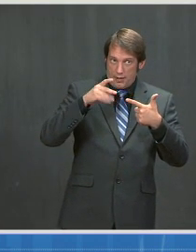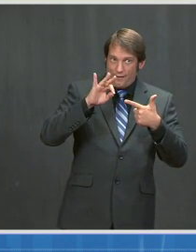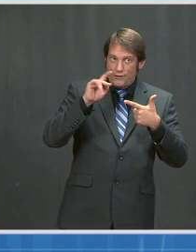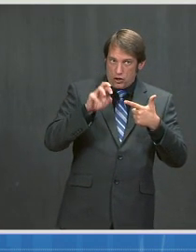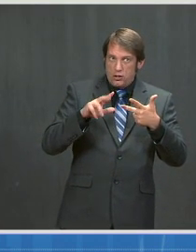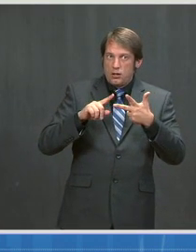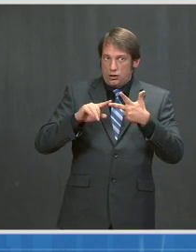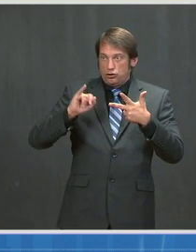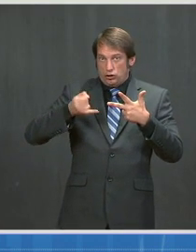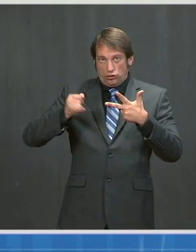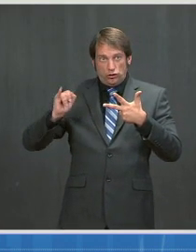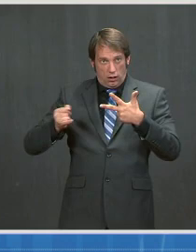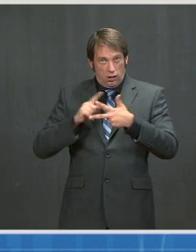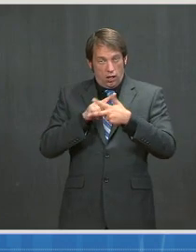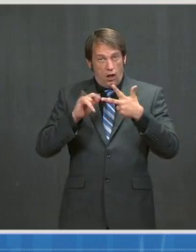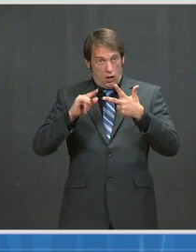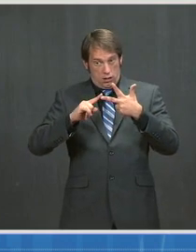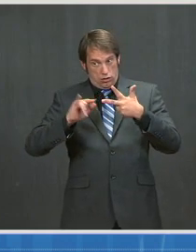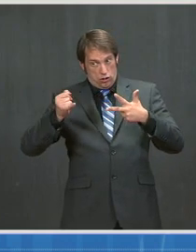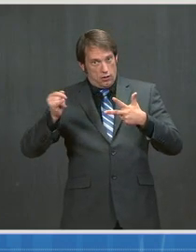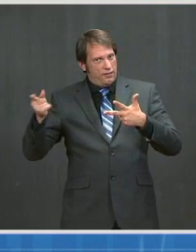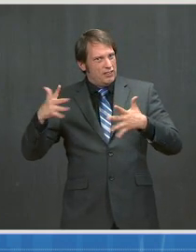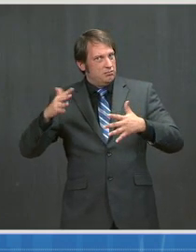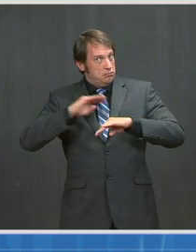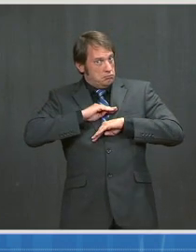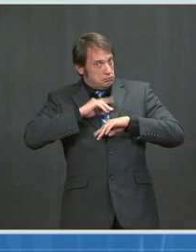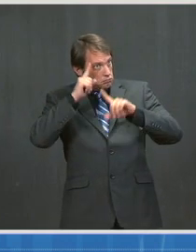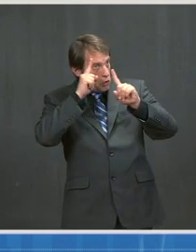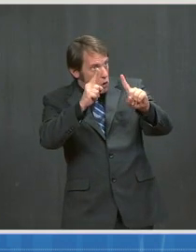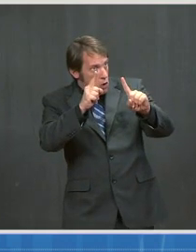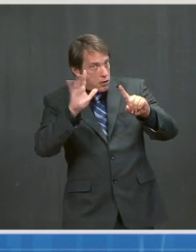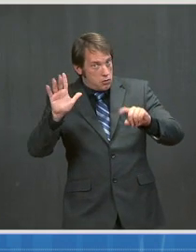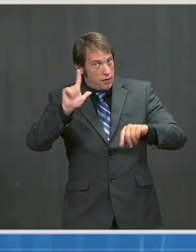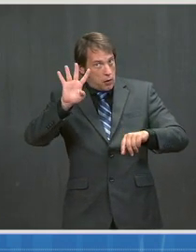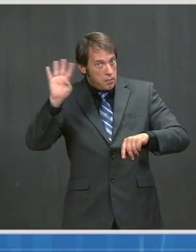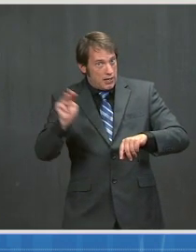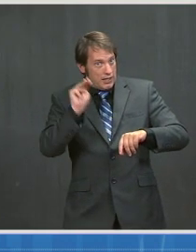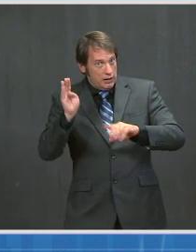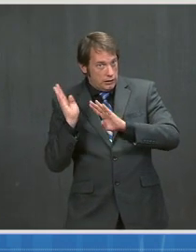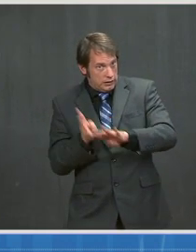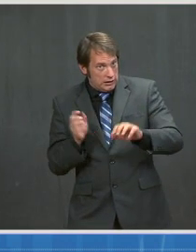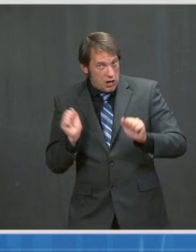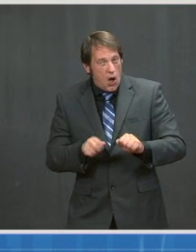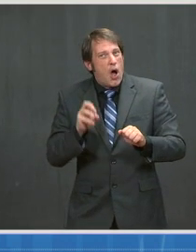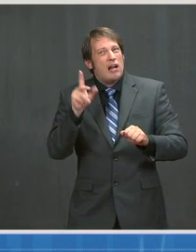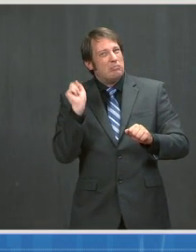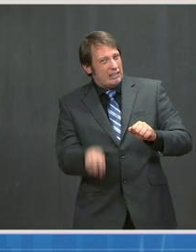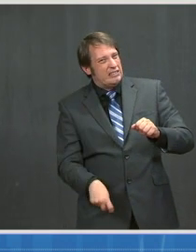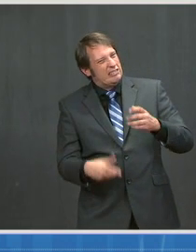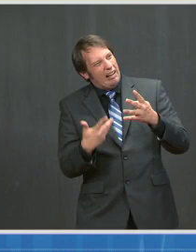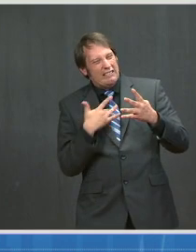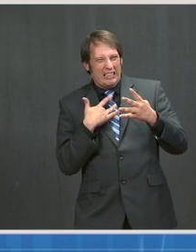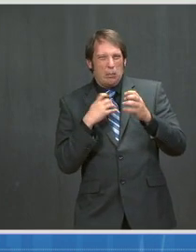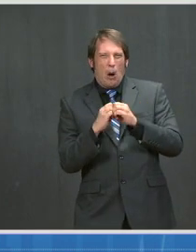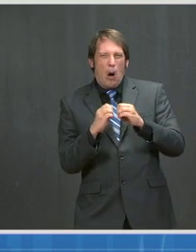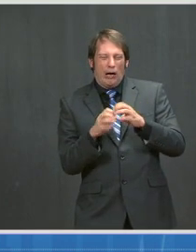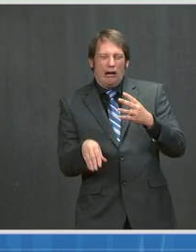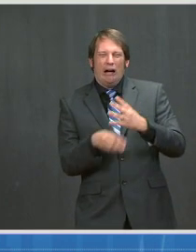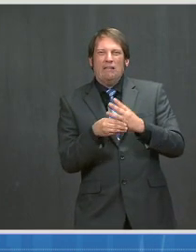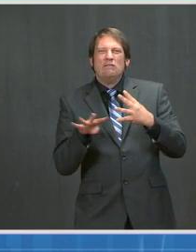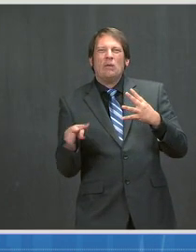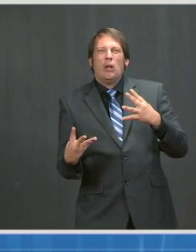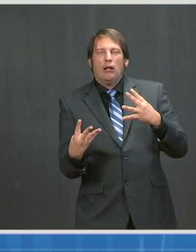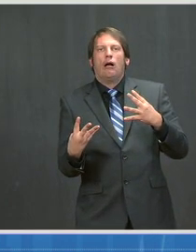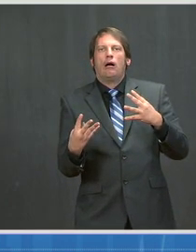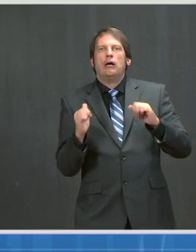considering that it needs FDA authorization at that plant to meet that. Dr. Thanks, Meg. And why don't I start this? And if there's anything you'd like to add, Dr.